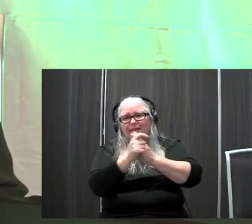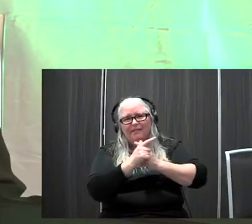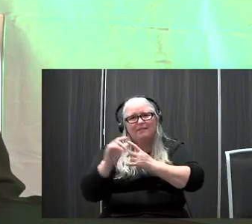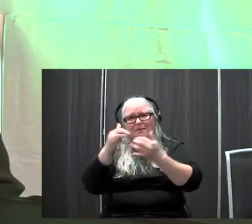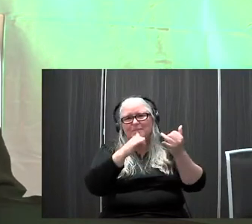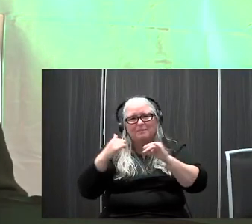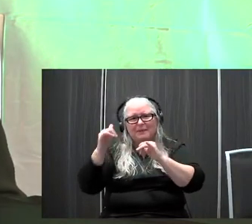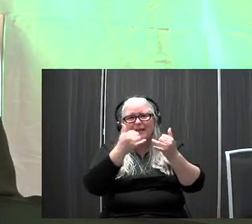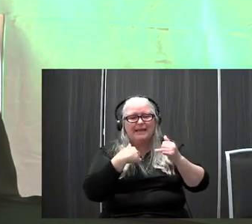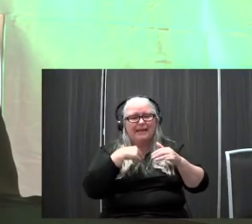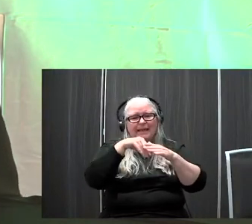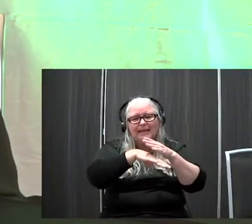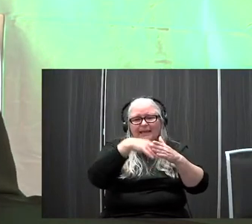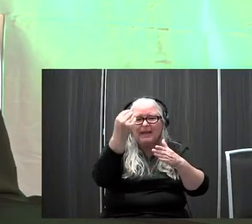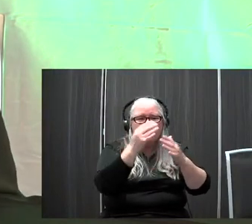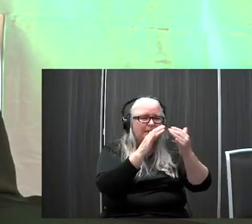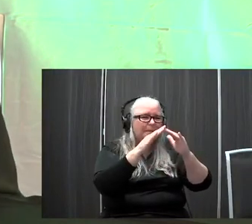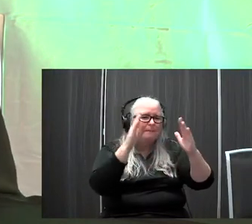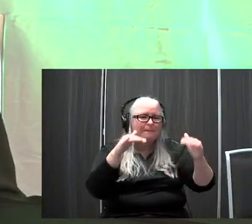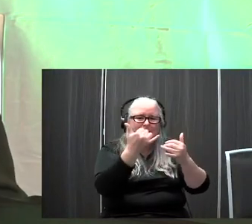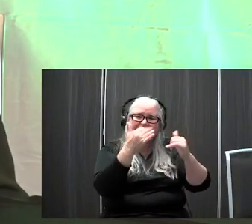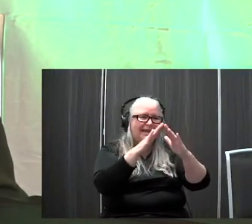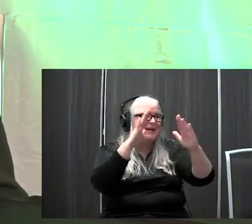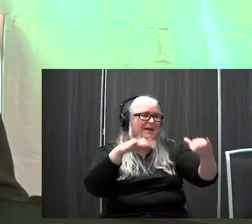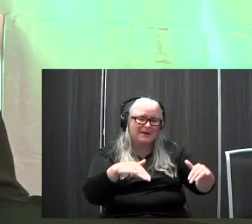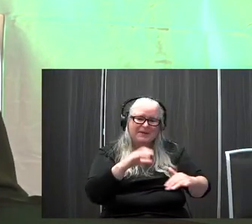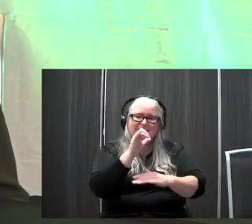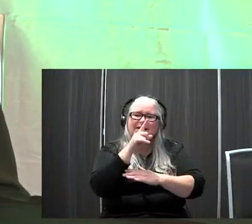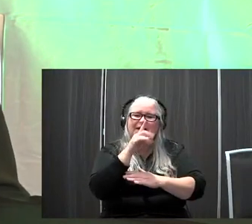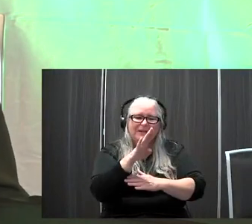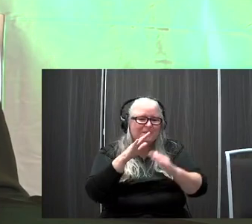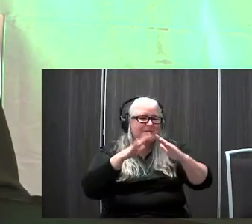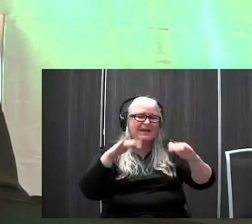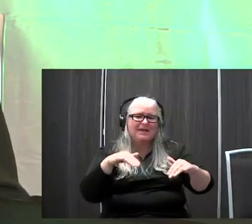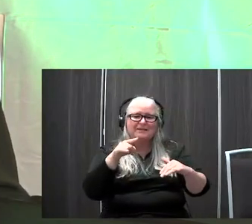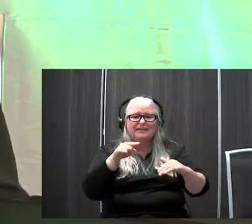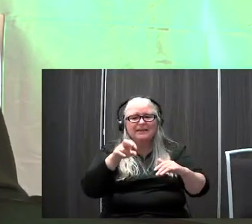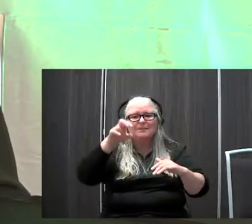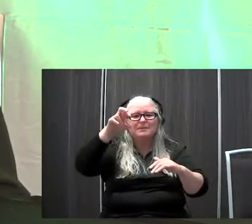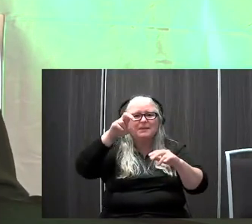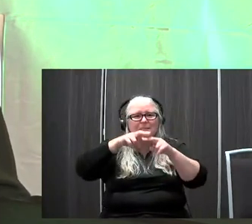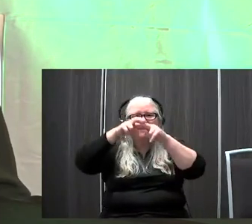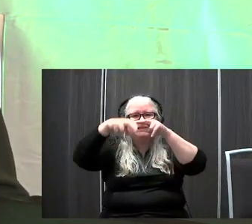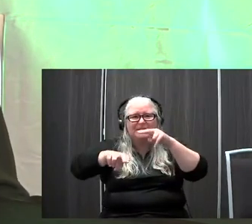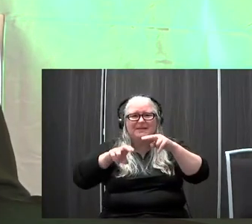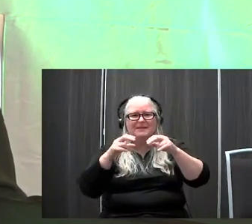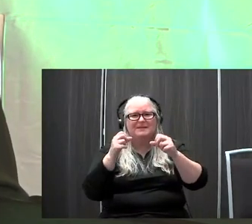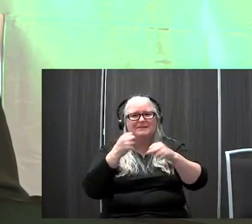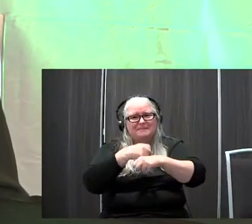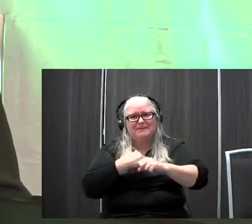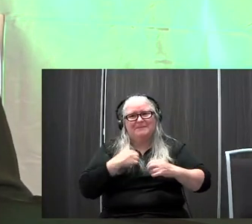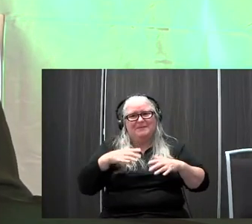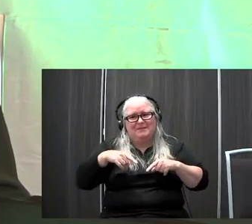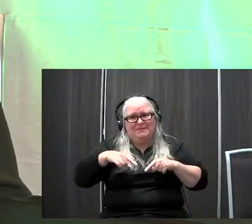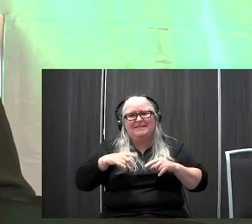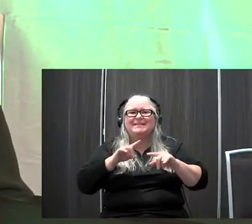in and out of the playhouse, the clubhouse, um, up and down the stairs. He climbs up the slide, which I makes me nervous, but I